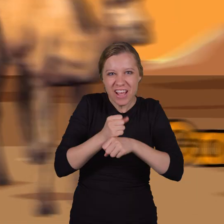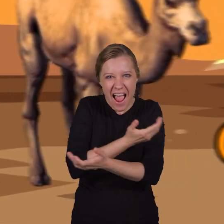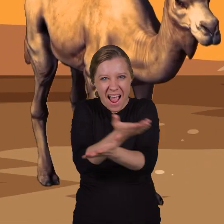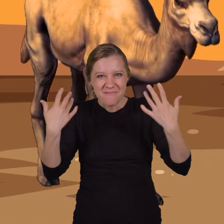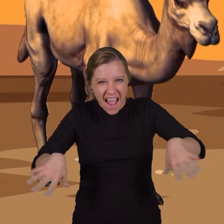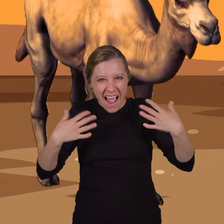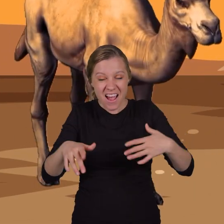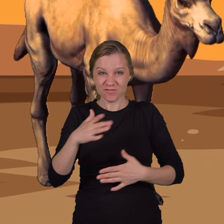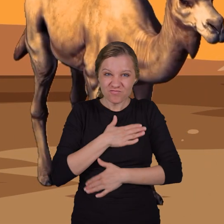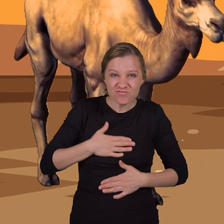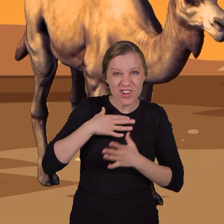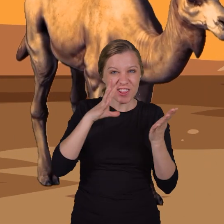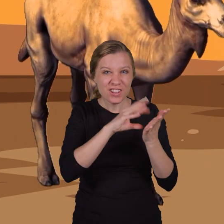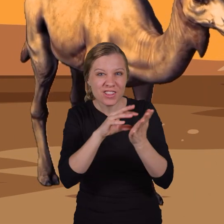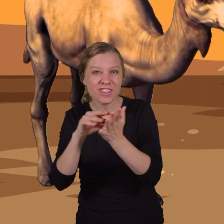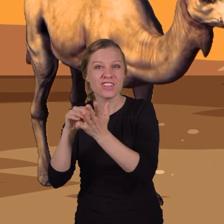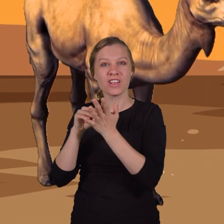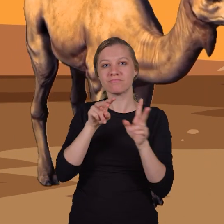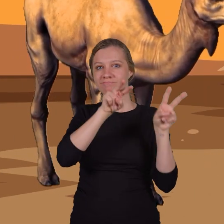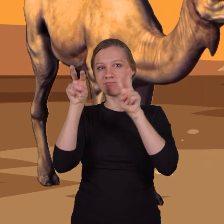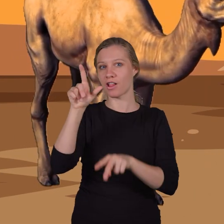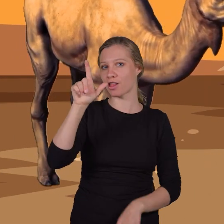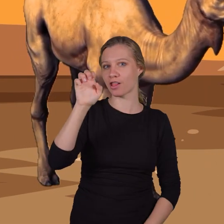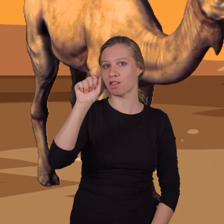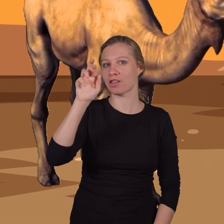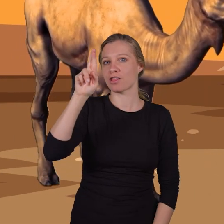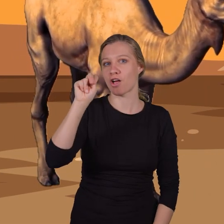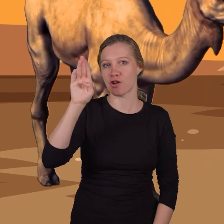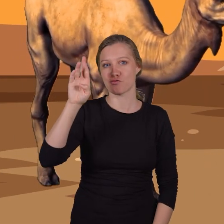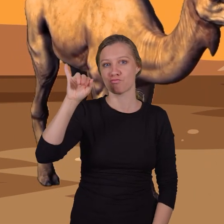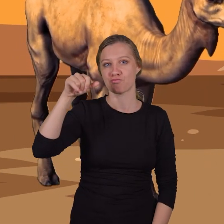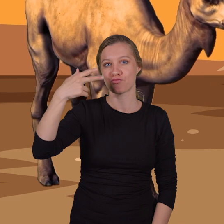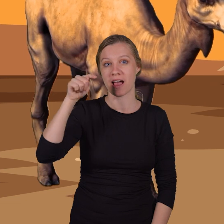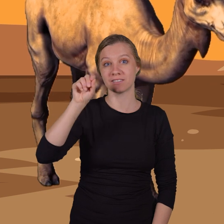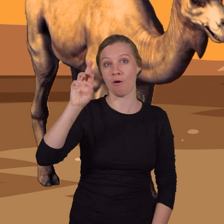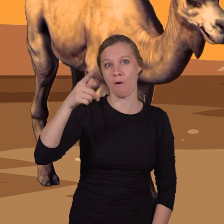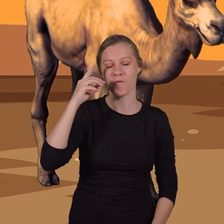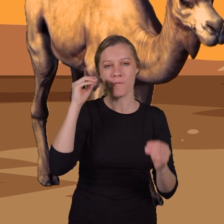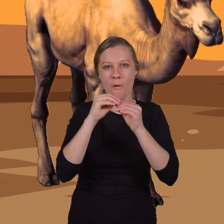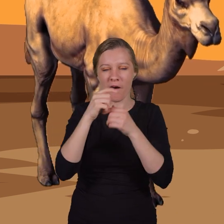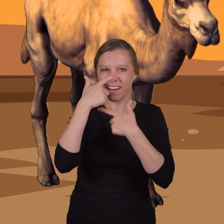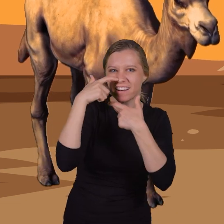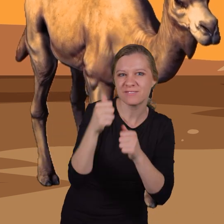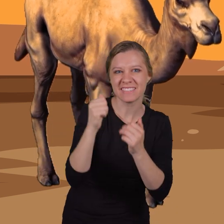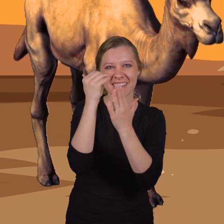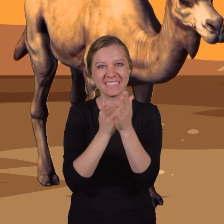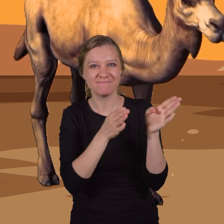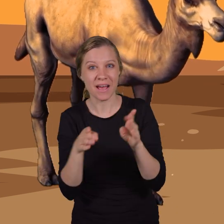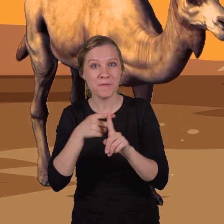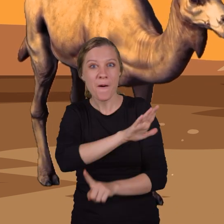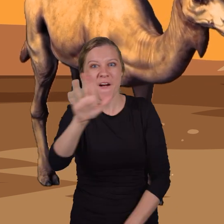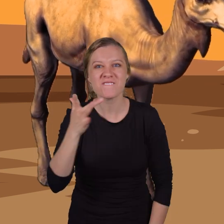If you liked learning with us, make sure to head over to LearnBrite.org for even more interesting lesson plans about your